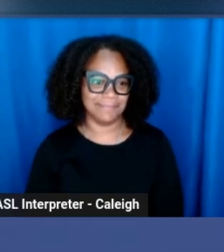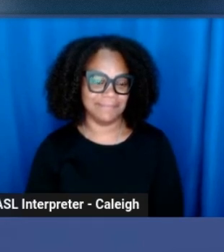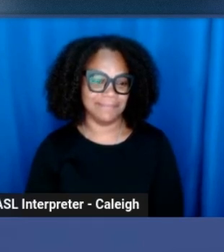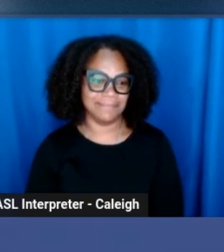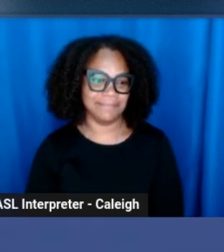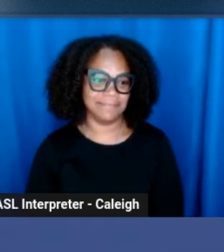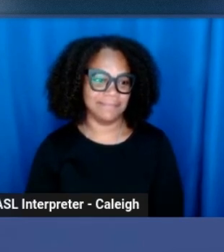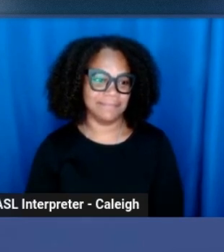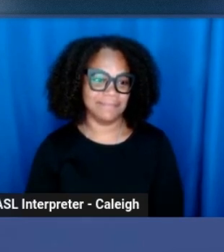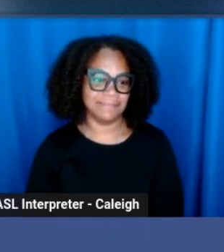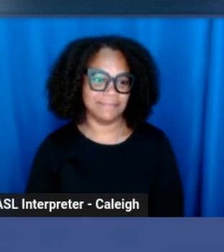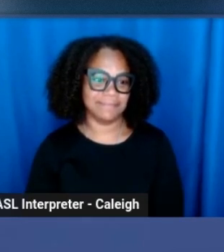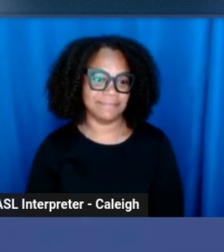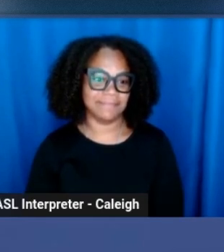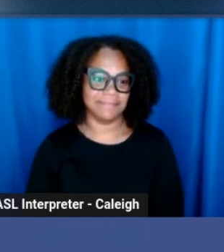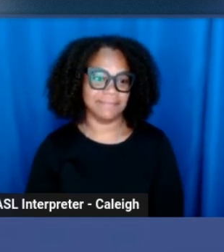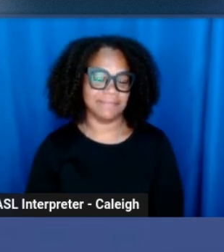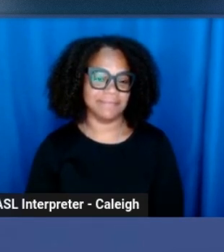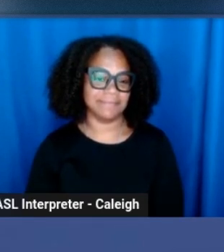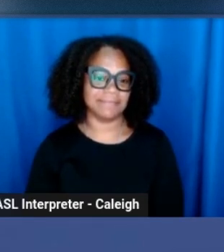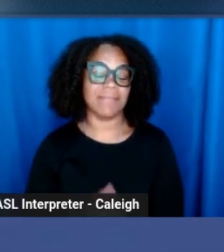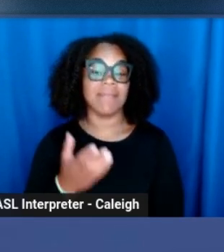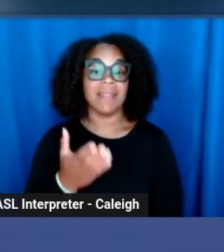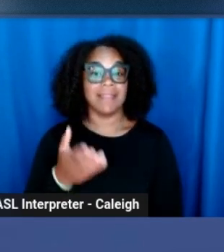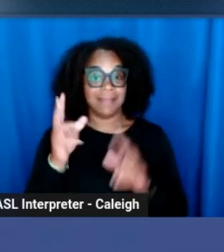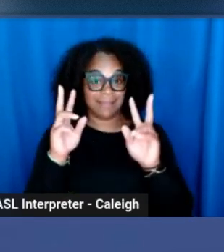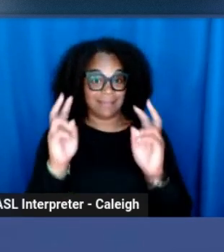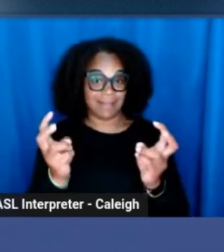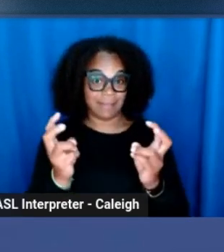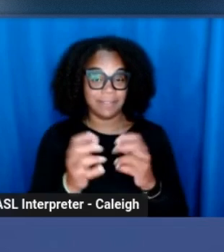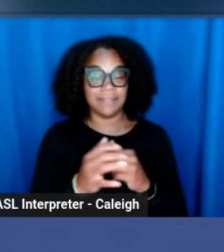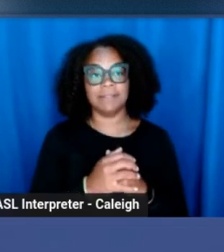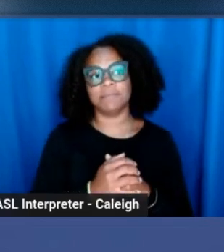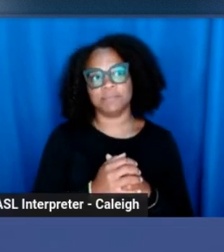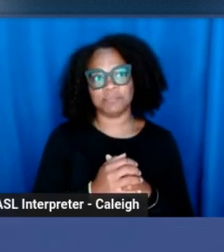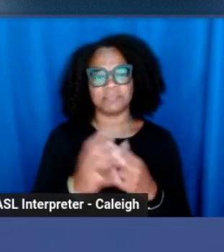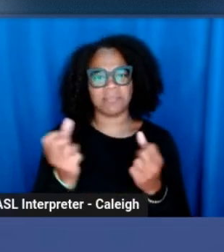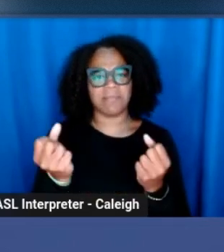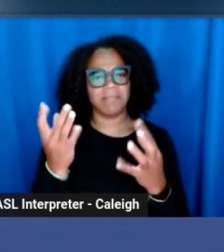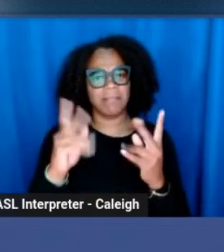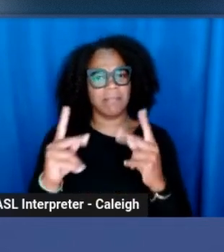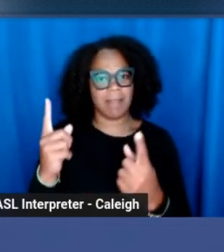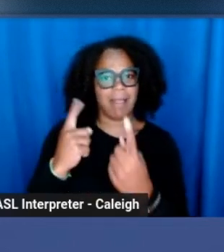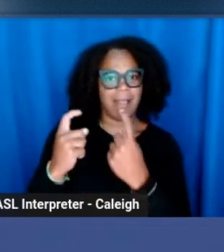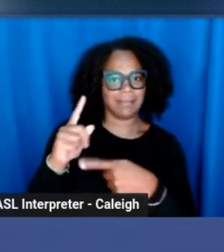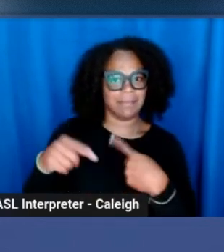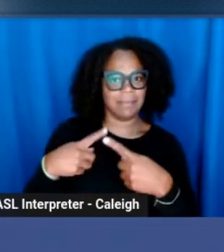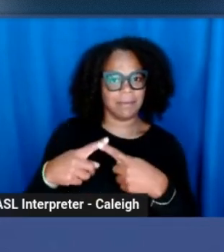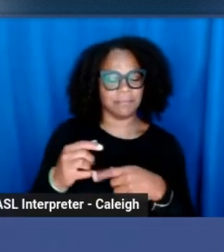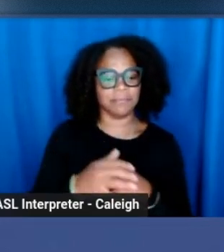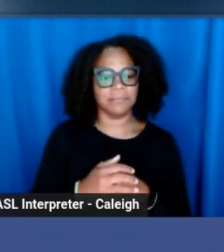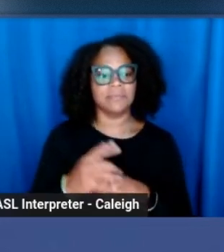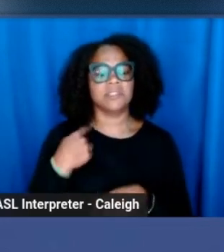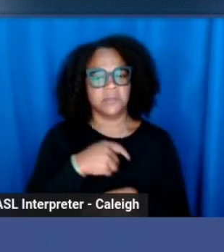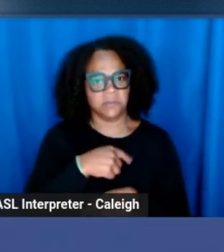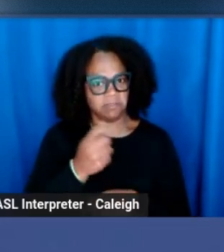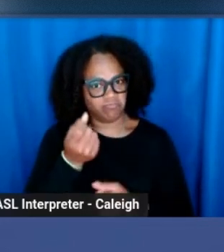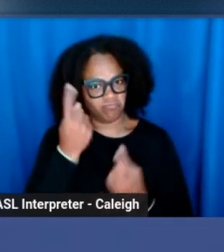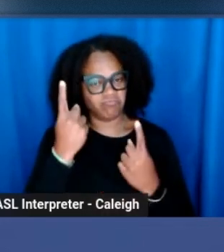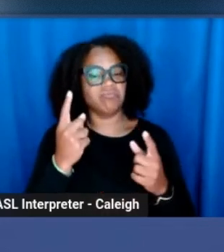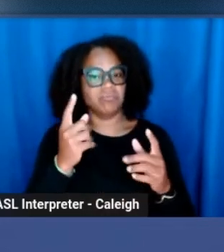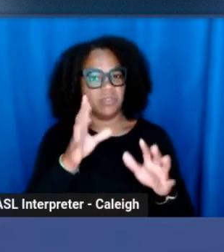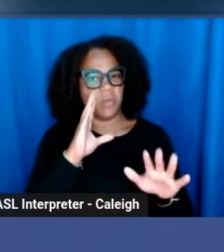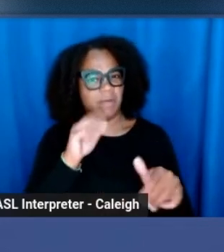So this is a topic that I've been asked about and we're going to acknowledge that there's a lot of unique challenges